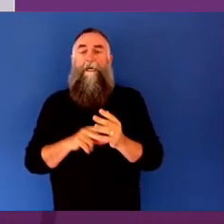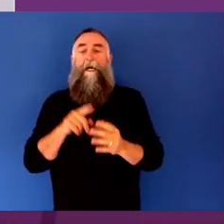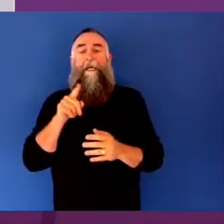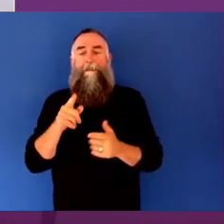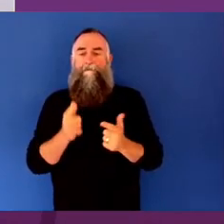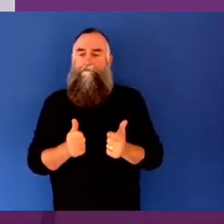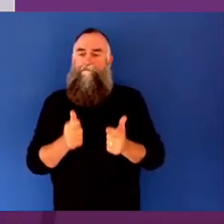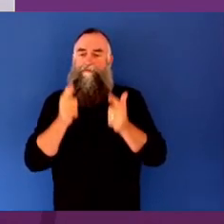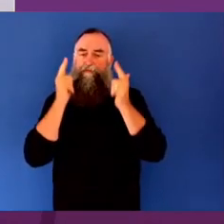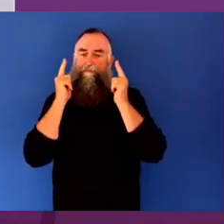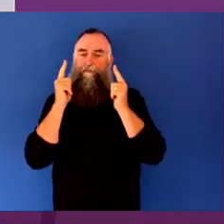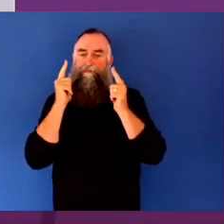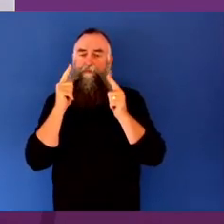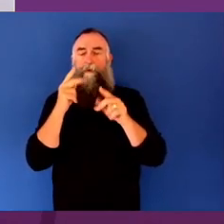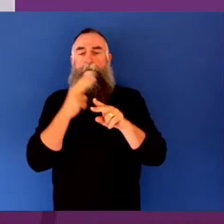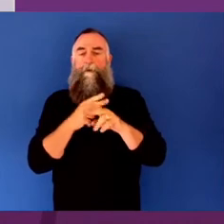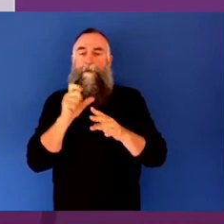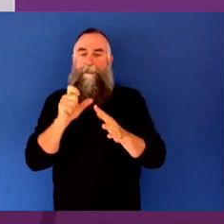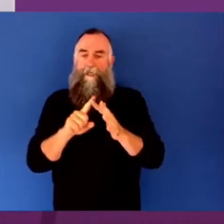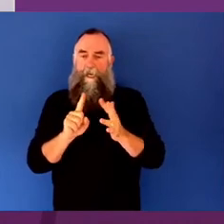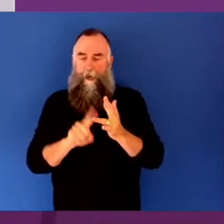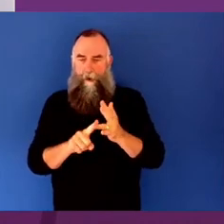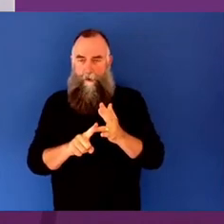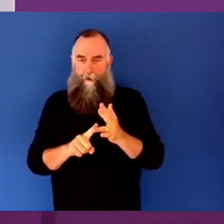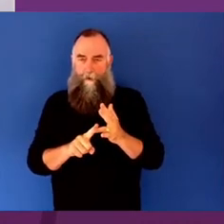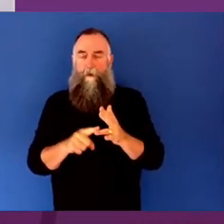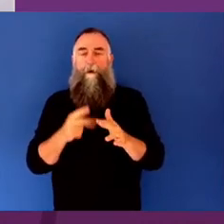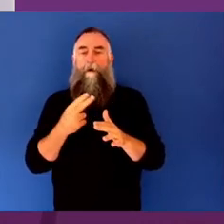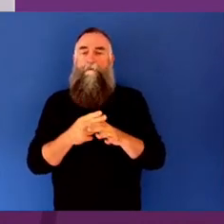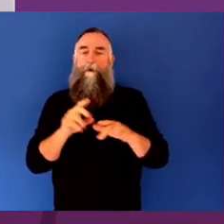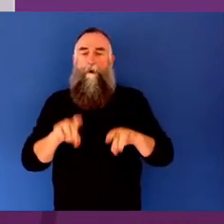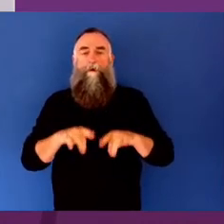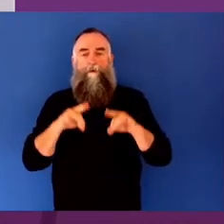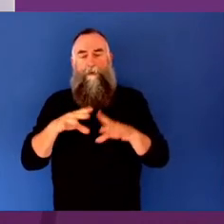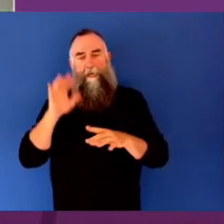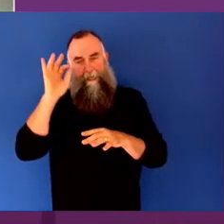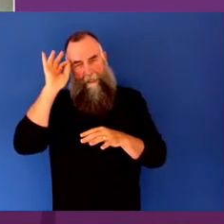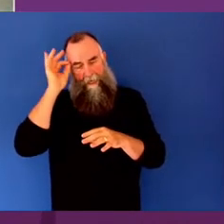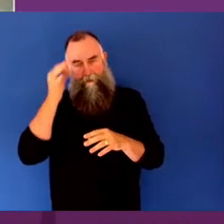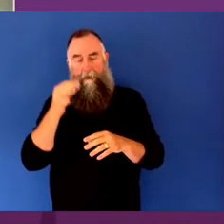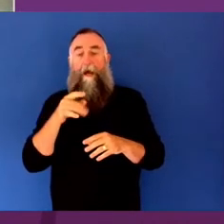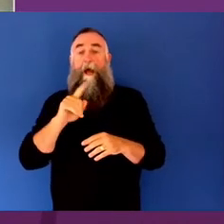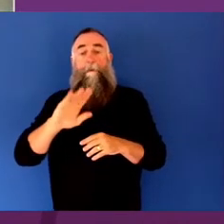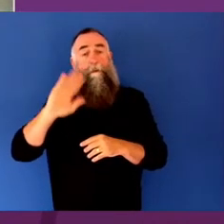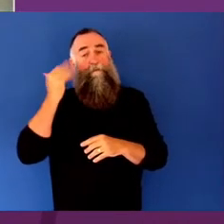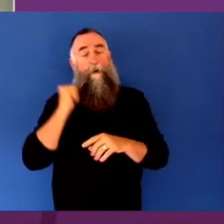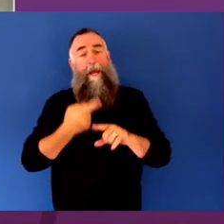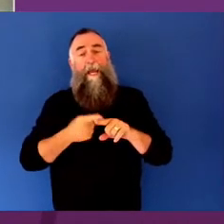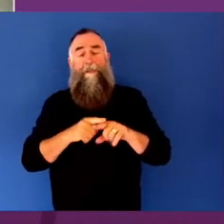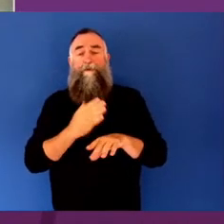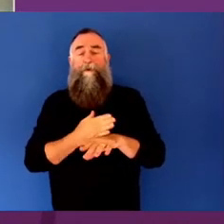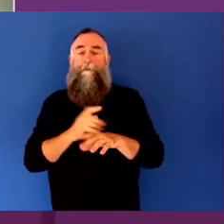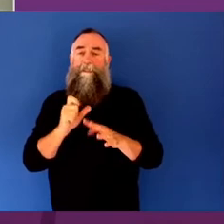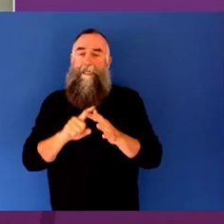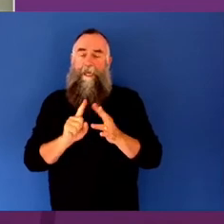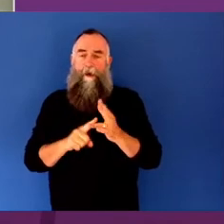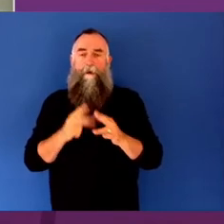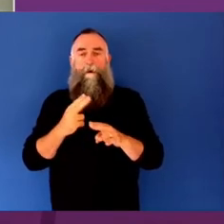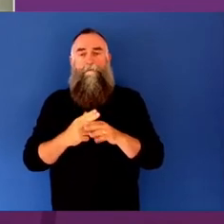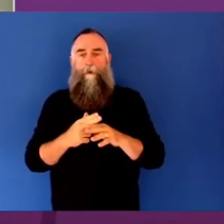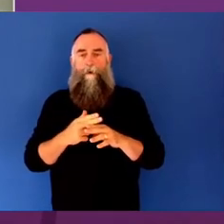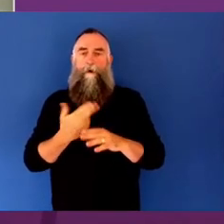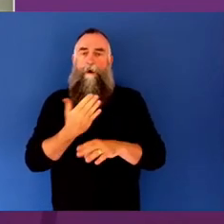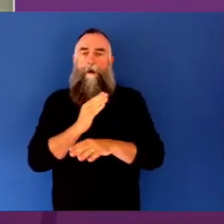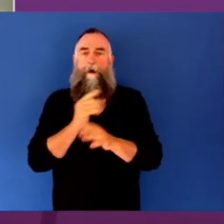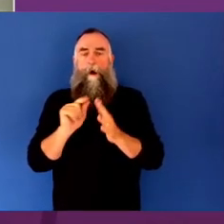prior to that, he was Chief Executive of Opera Australia, one of Australia's largest performing arts companies. He's also worked in book publishing for over a decade,